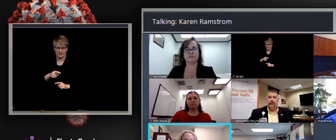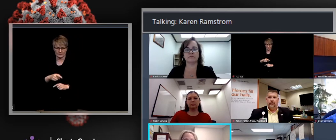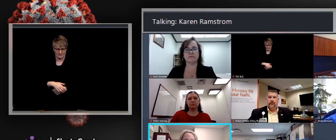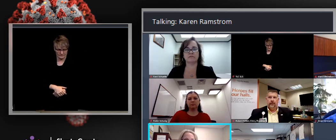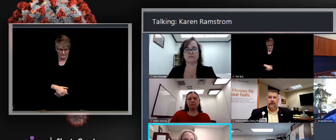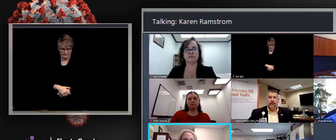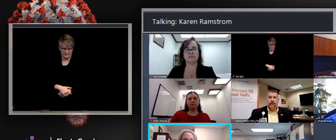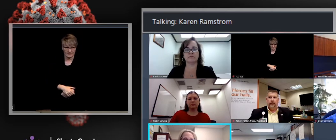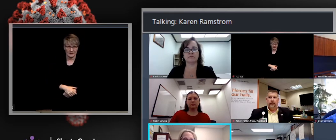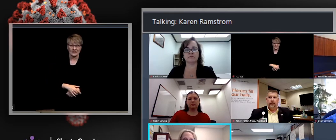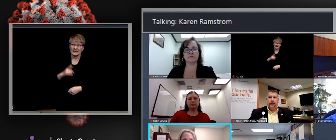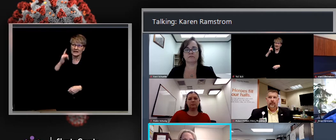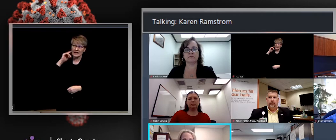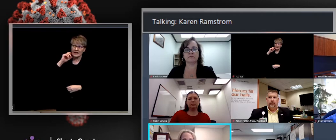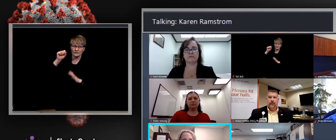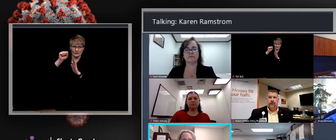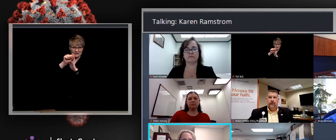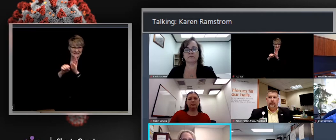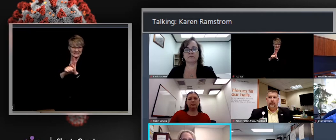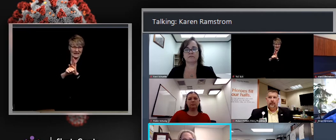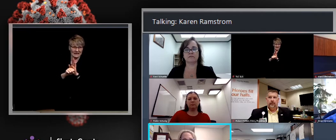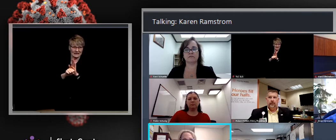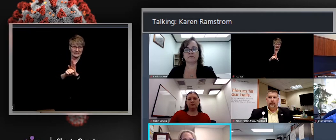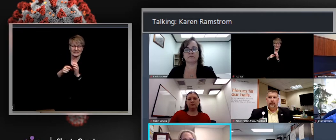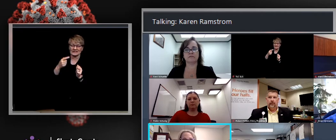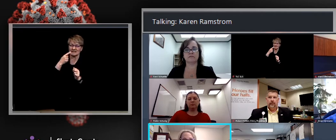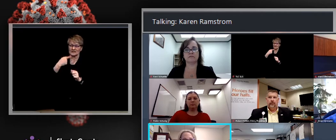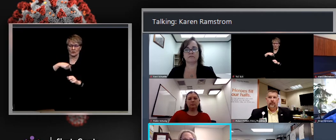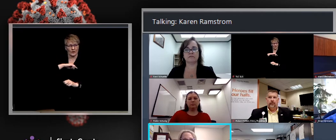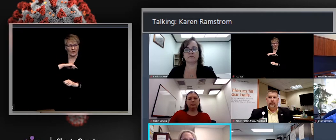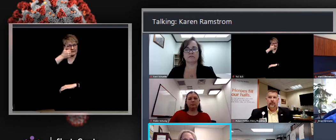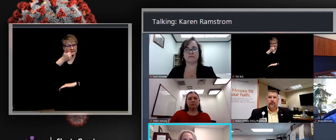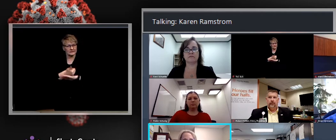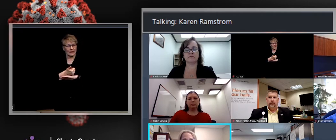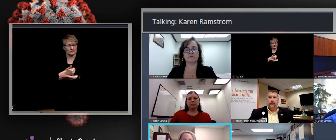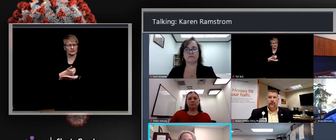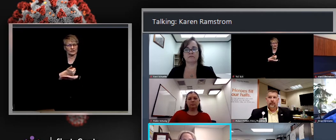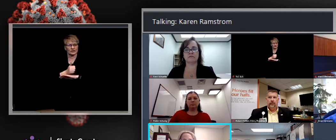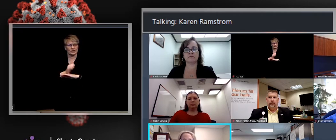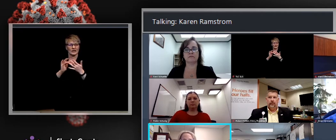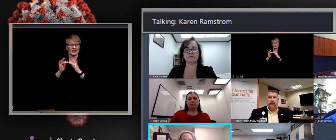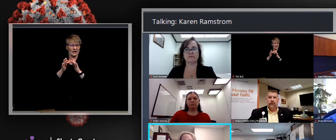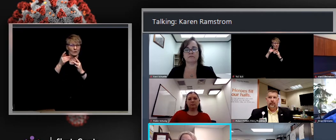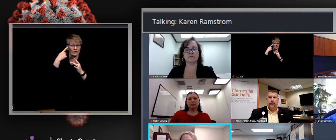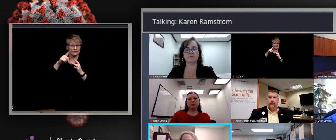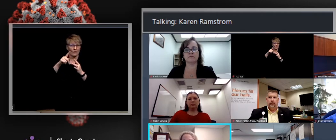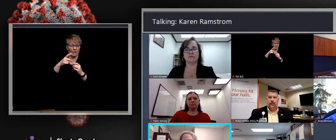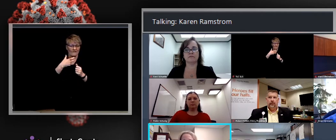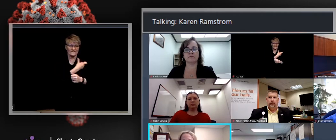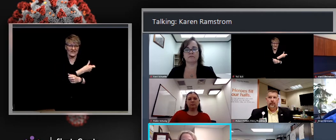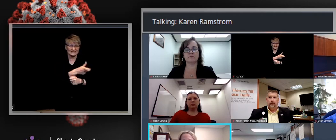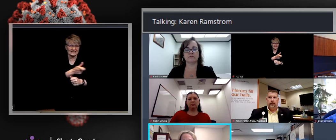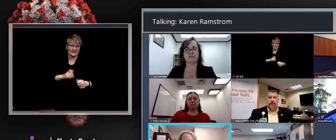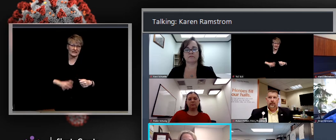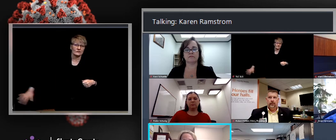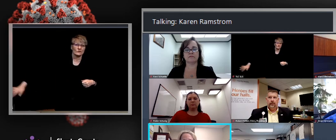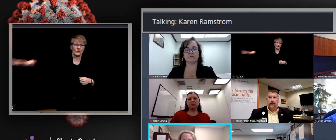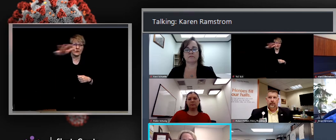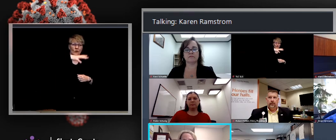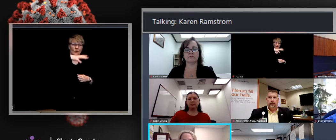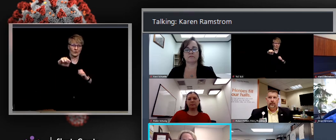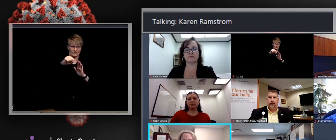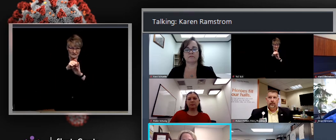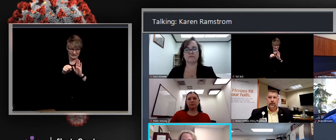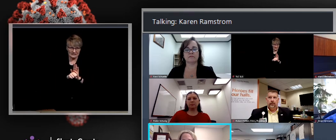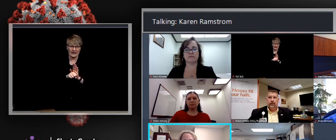provider vaccine network statewide and local health jurisdictions, local health departments work routinely with the California